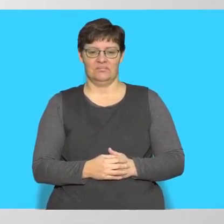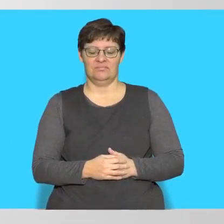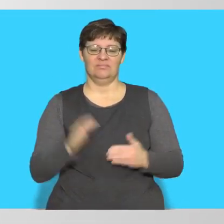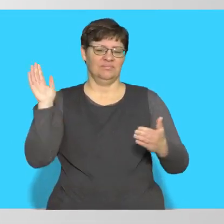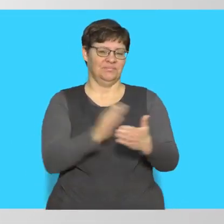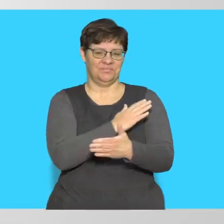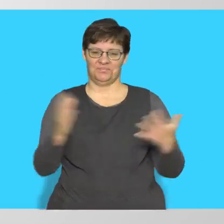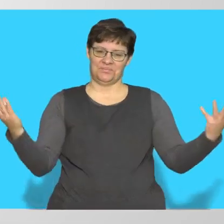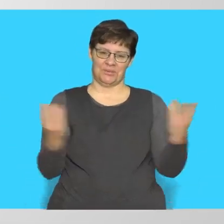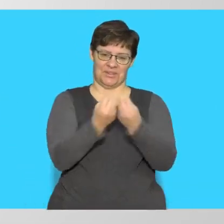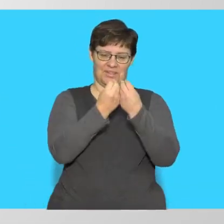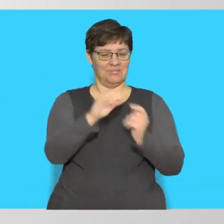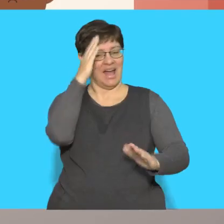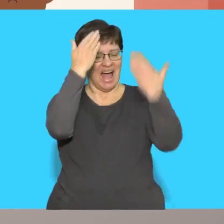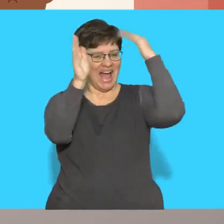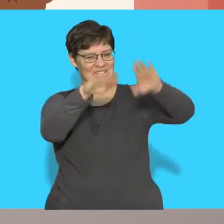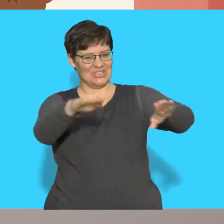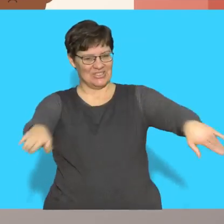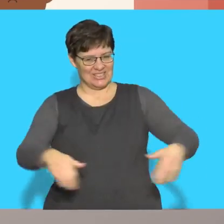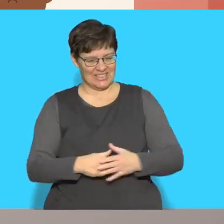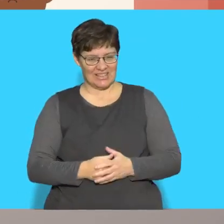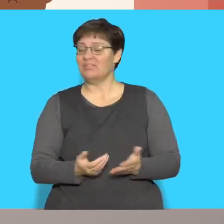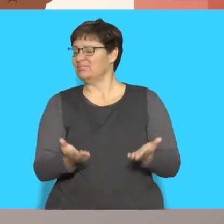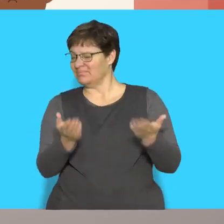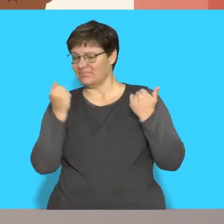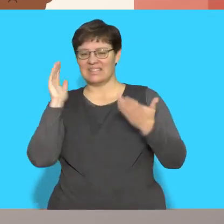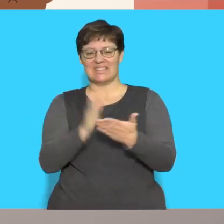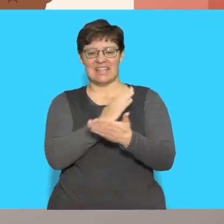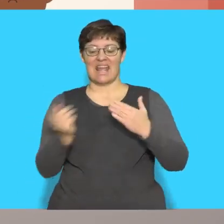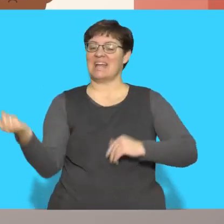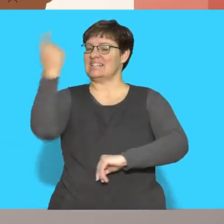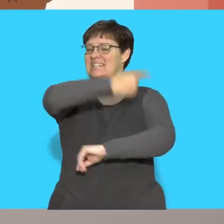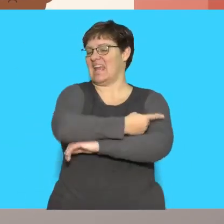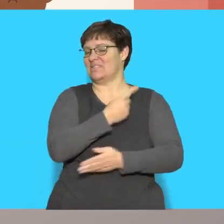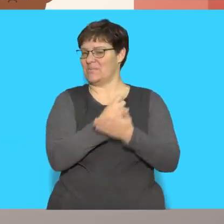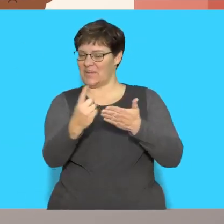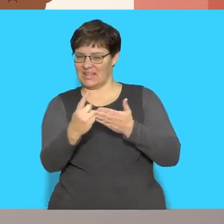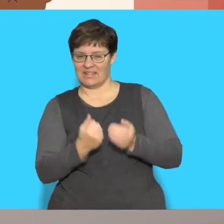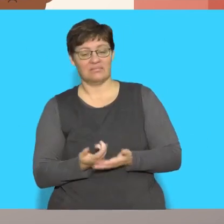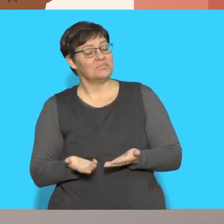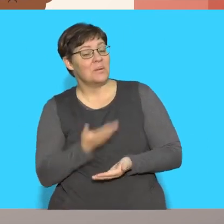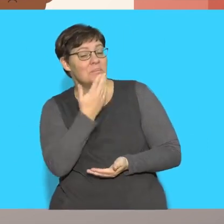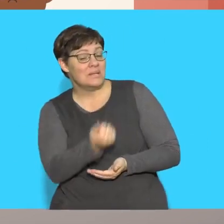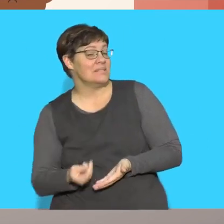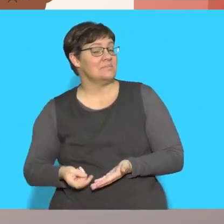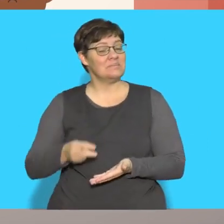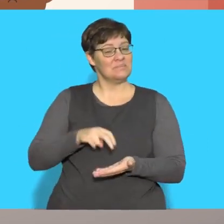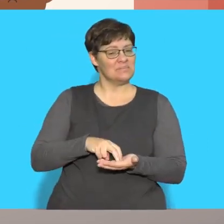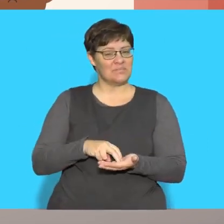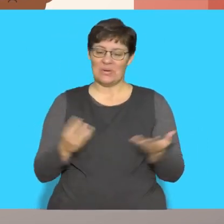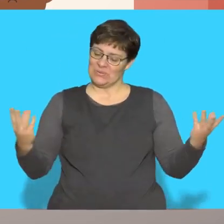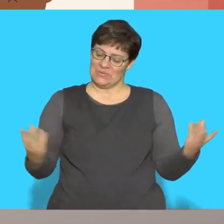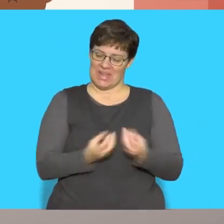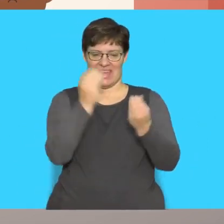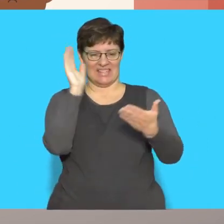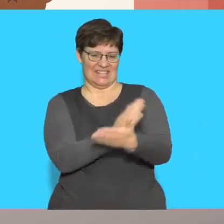Sing along! Hello children! Let's sing about the days of the week. Please stand up and let's